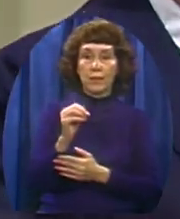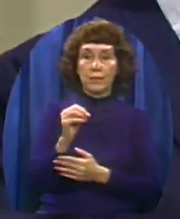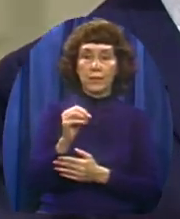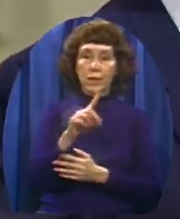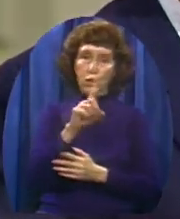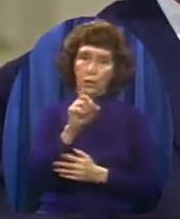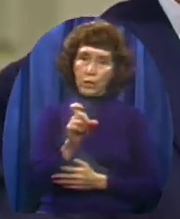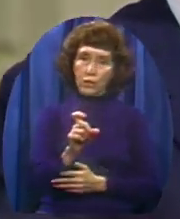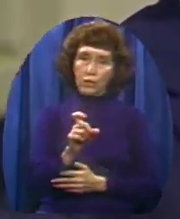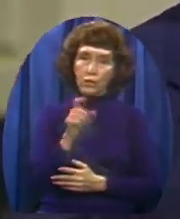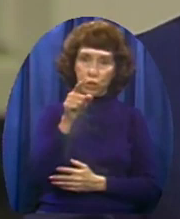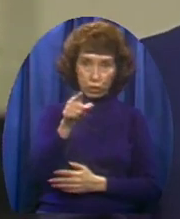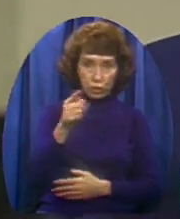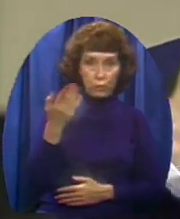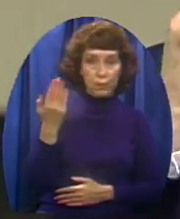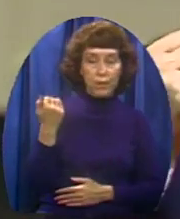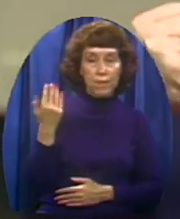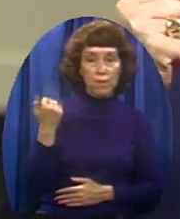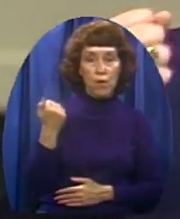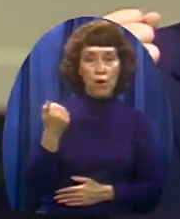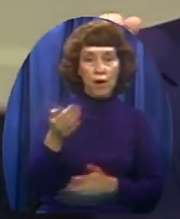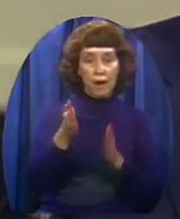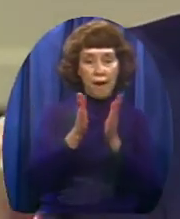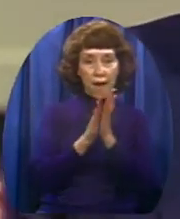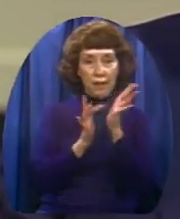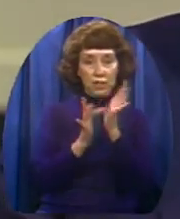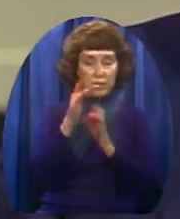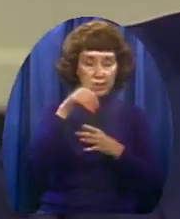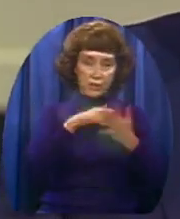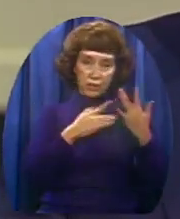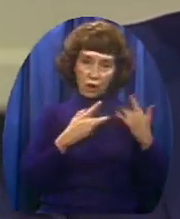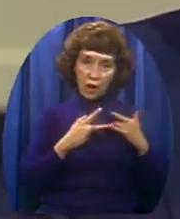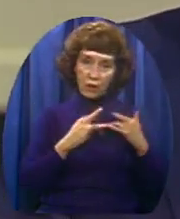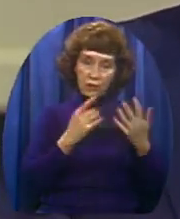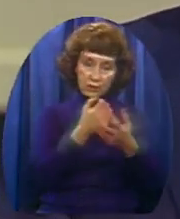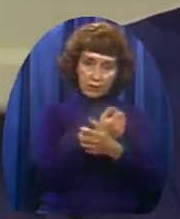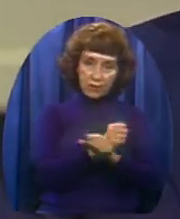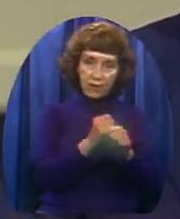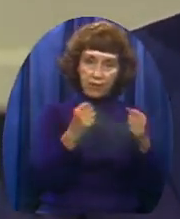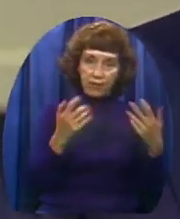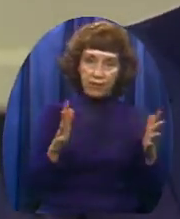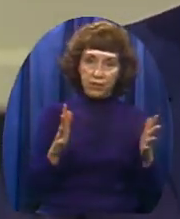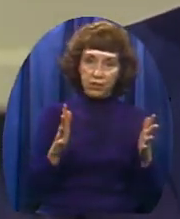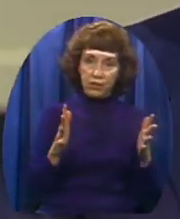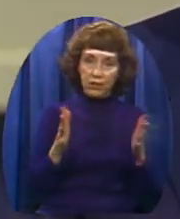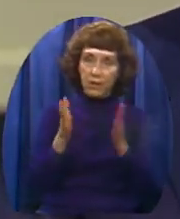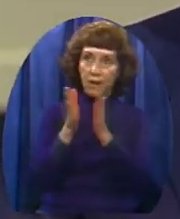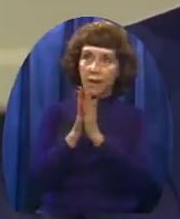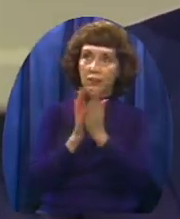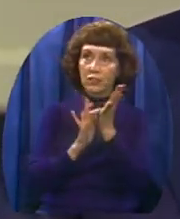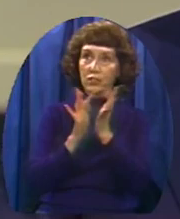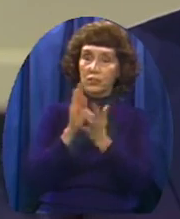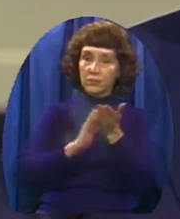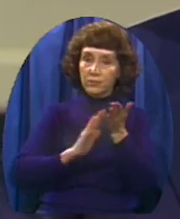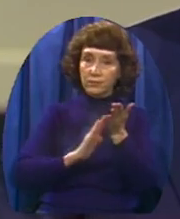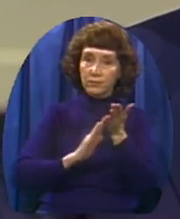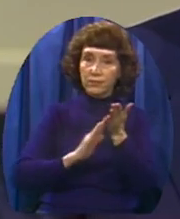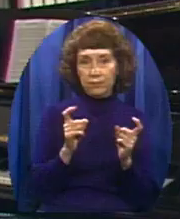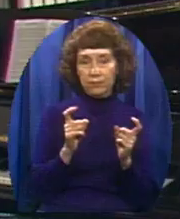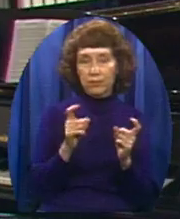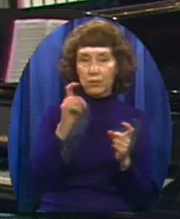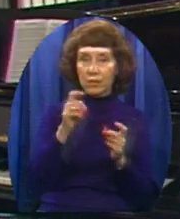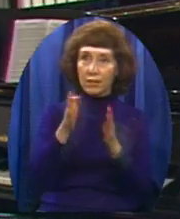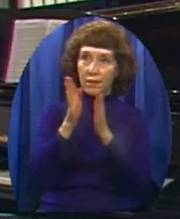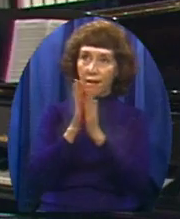your own personal Lord And Savior Invited him into your heart If not then you ought to do it today Let's bow our heads in prayer